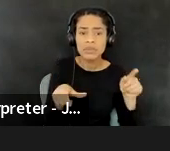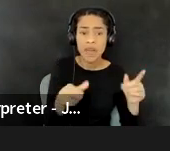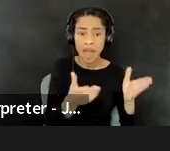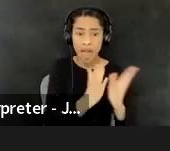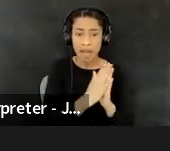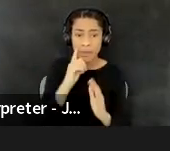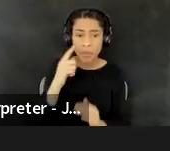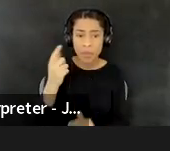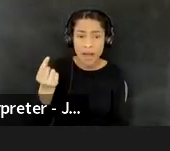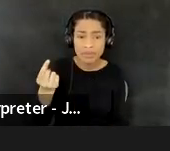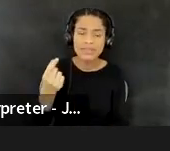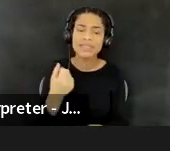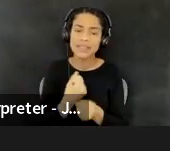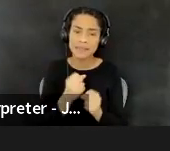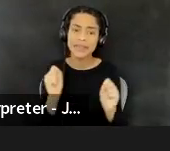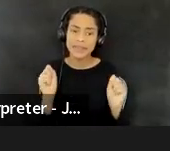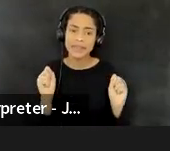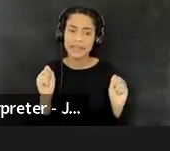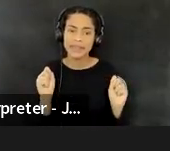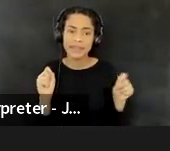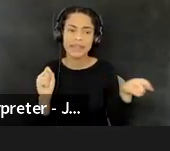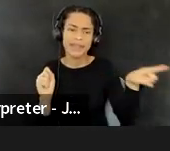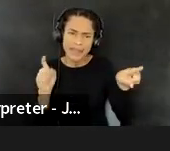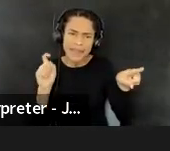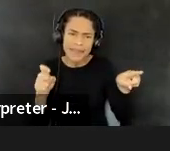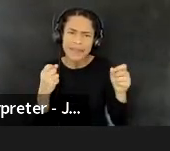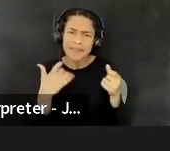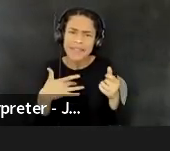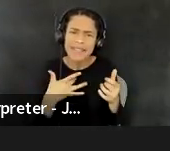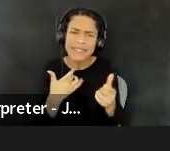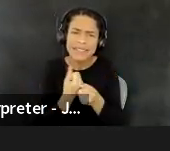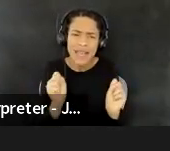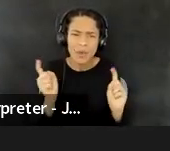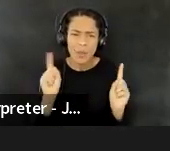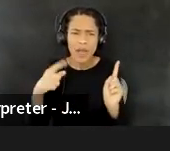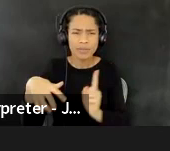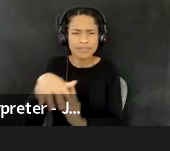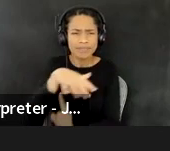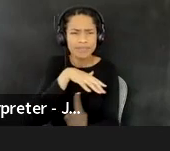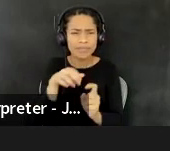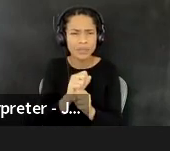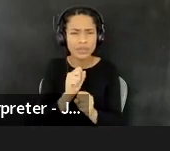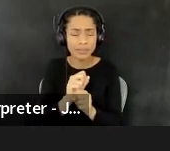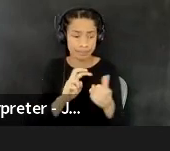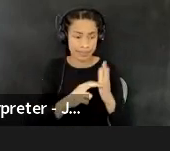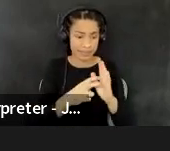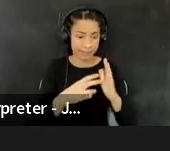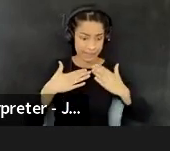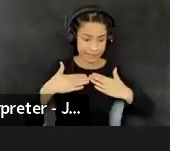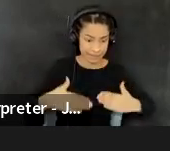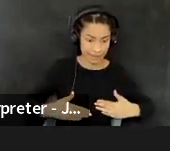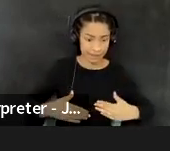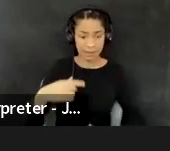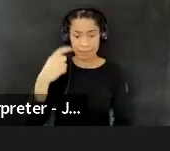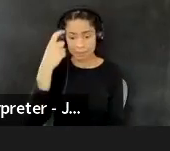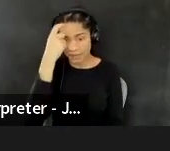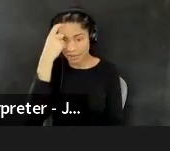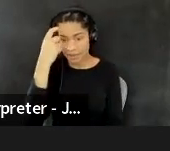That, uh, indigenous artists need to feel safe for their working. And that means physically safe, emotionally, and mentally safe.